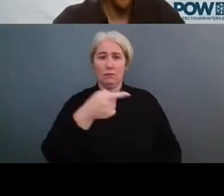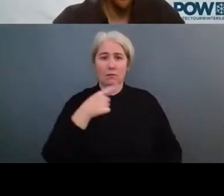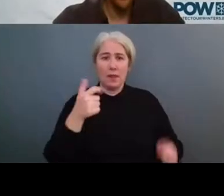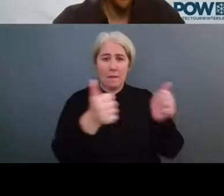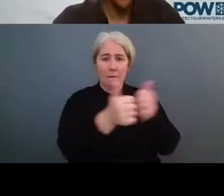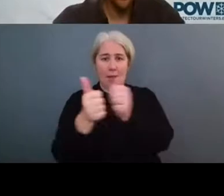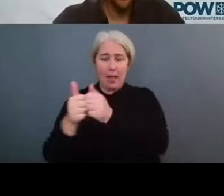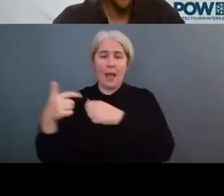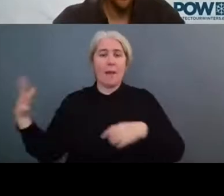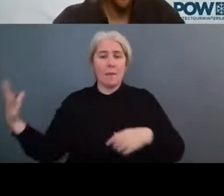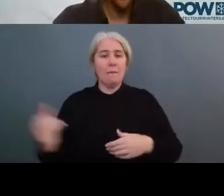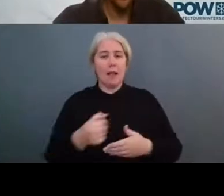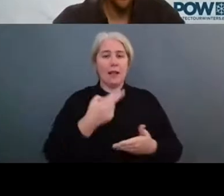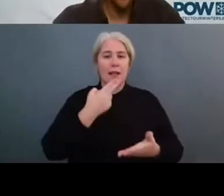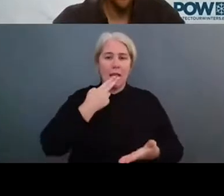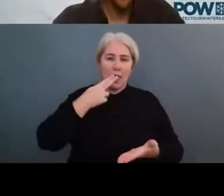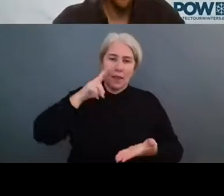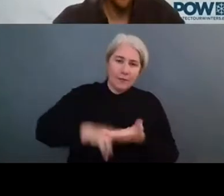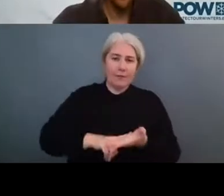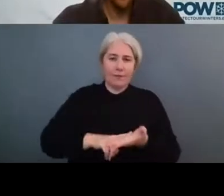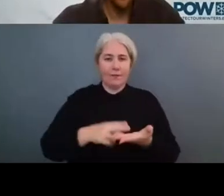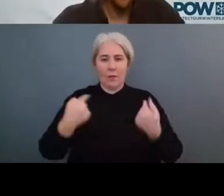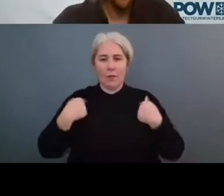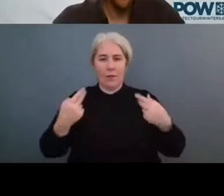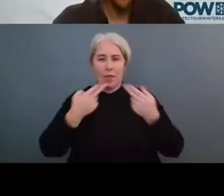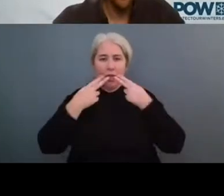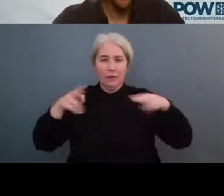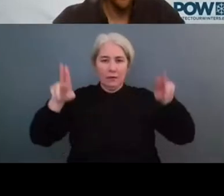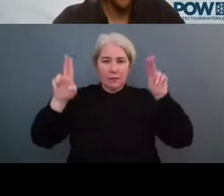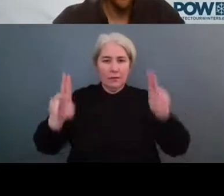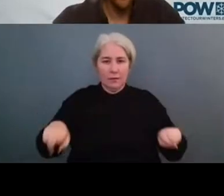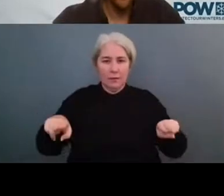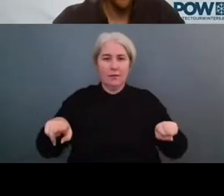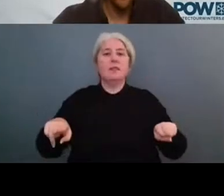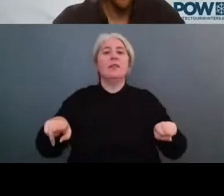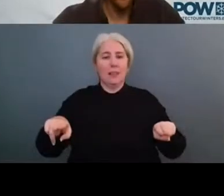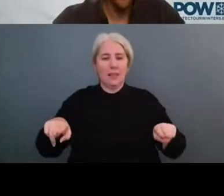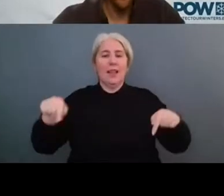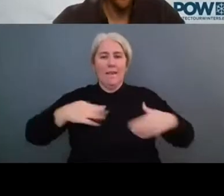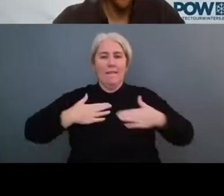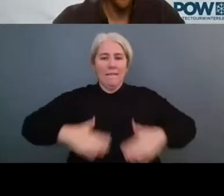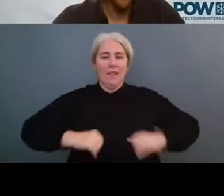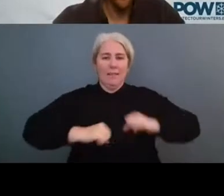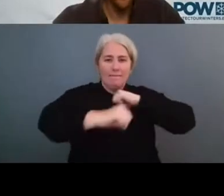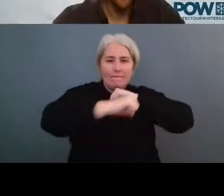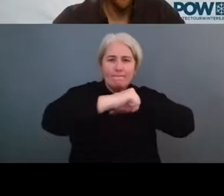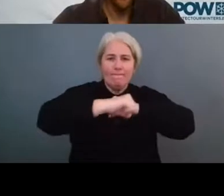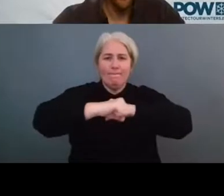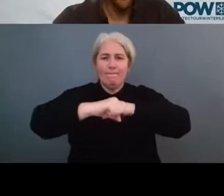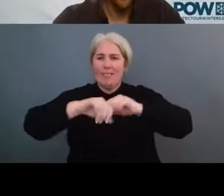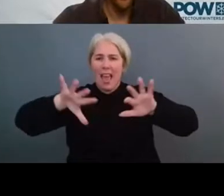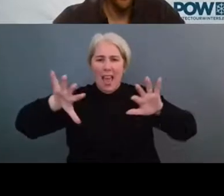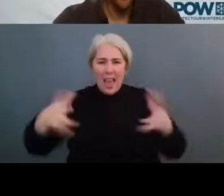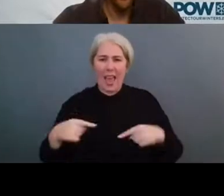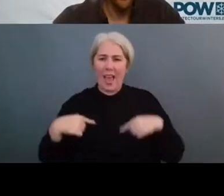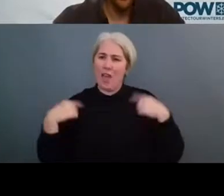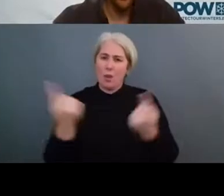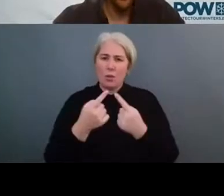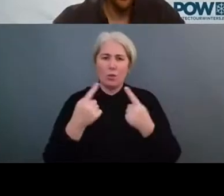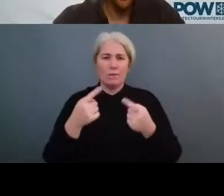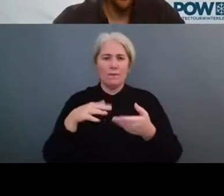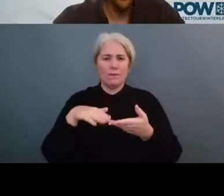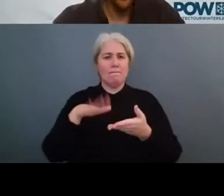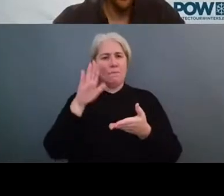standards. But we try to promote messages and how to behave responsibly and